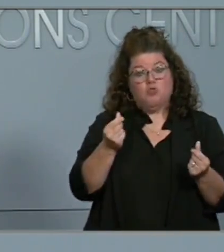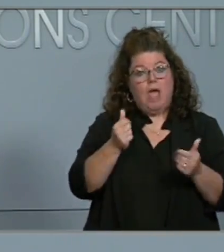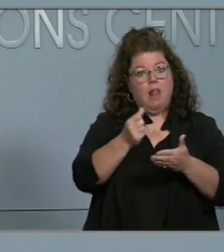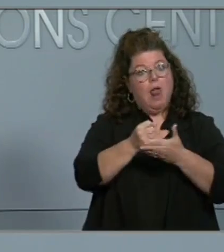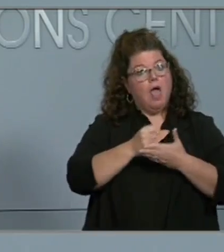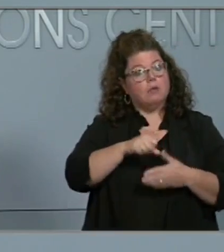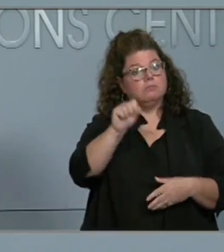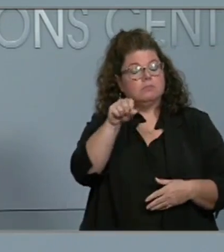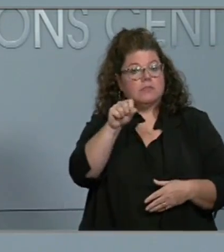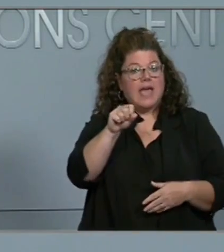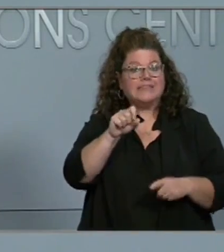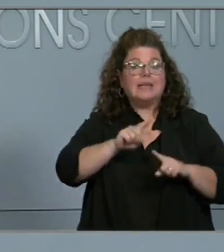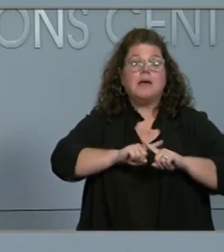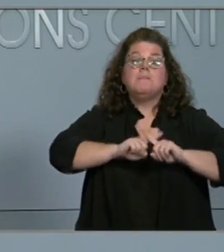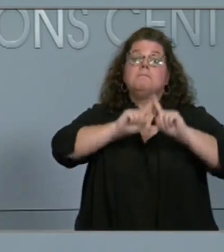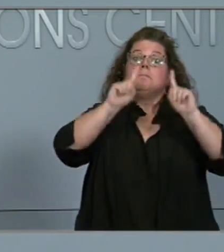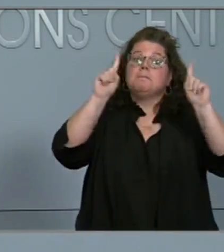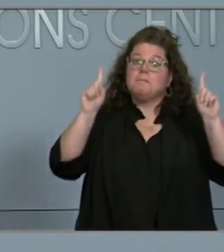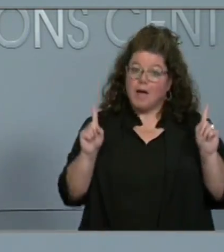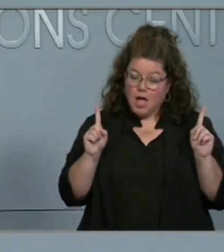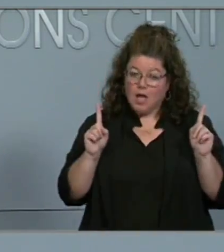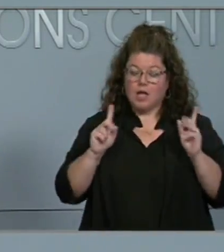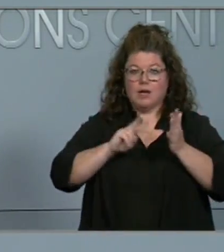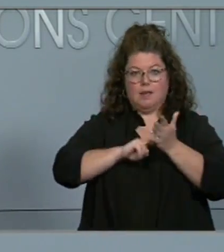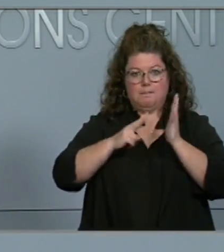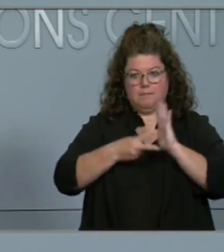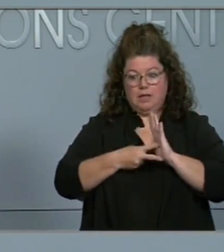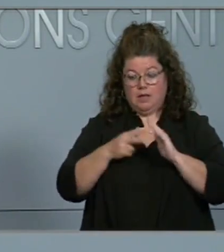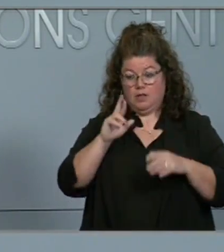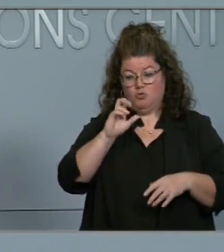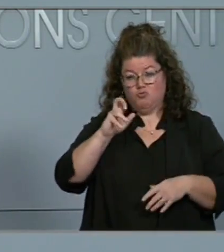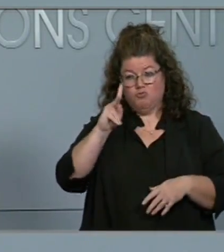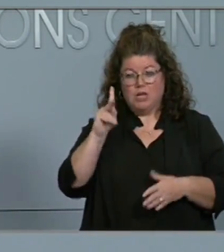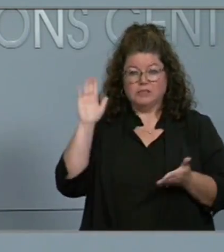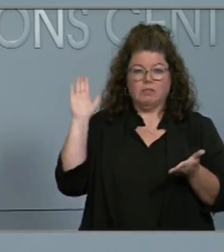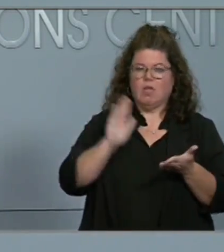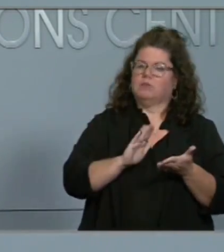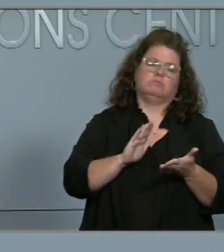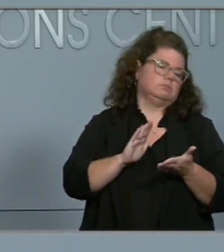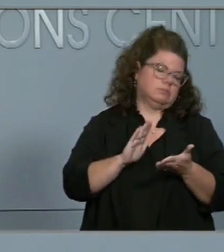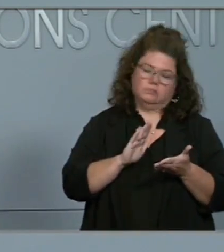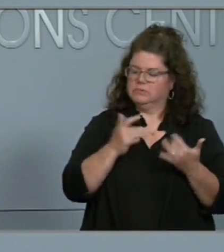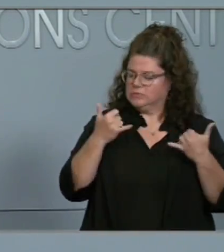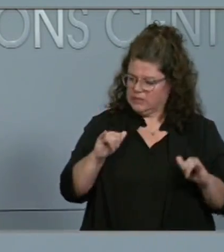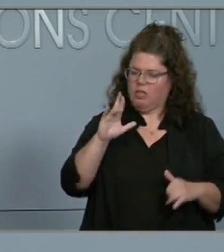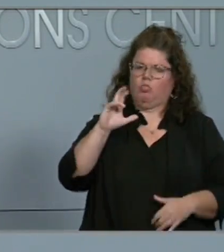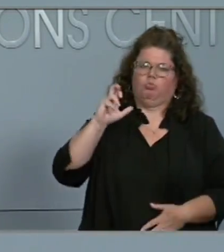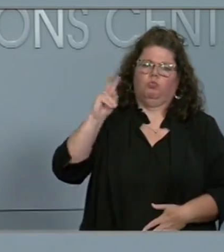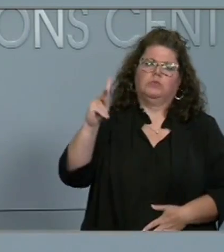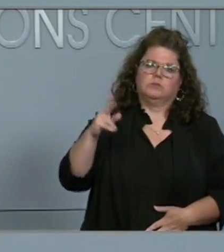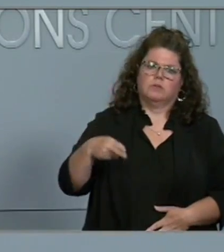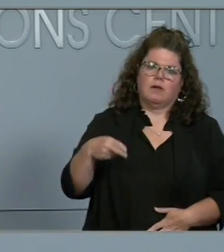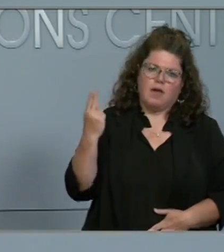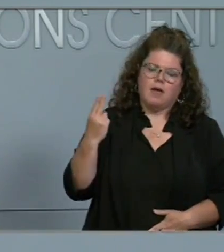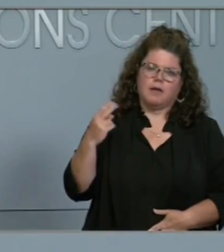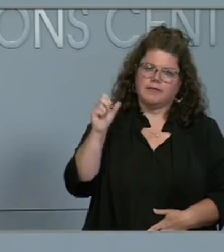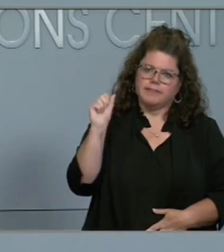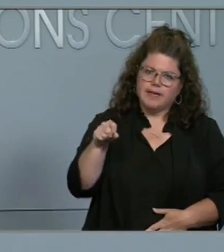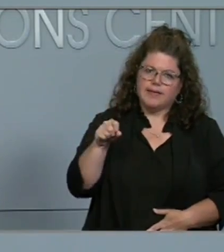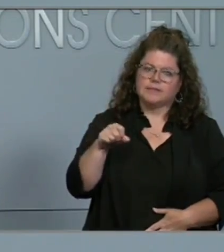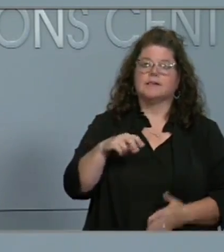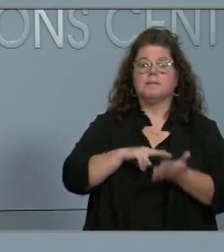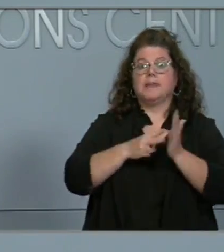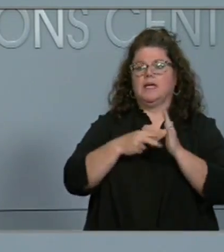for this event. However, that does not minimize the risk and, again, I think reinforces the guidance that we've tried to provide both